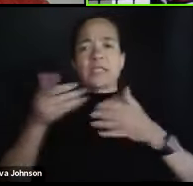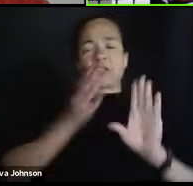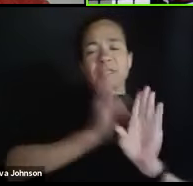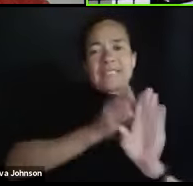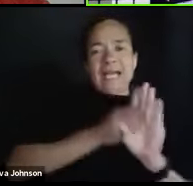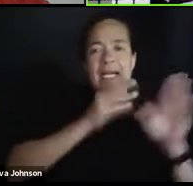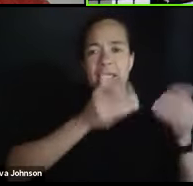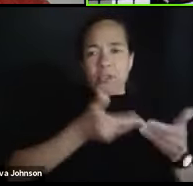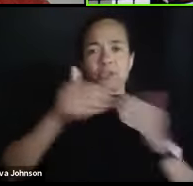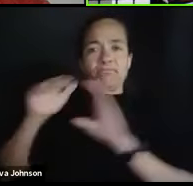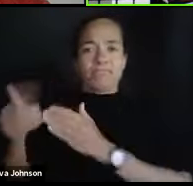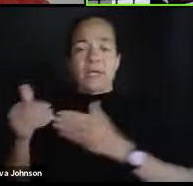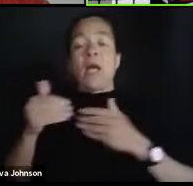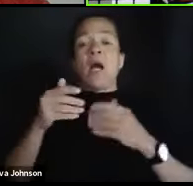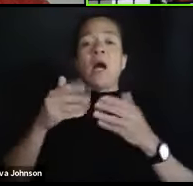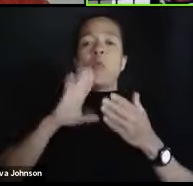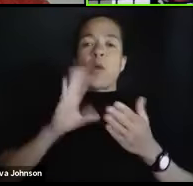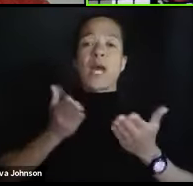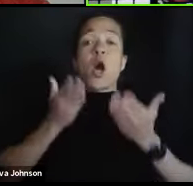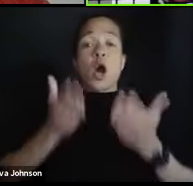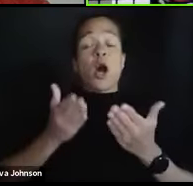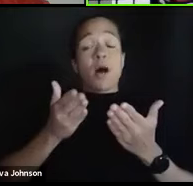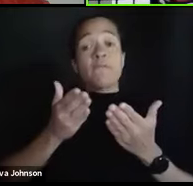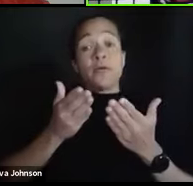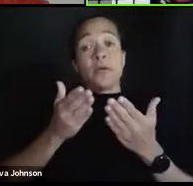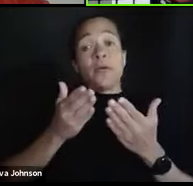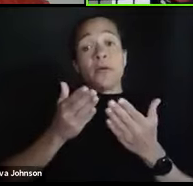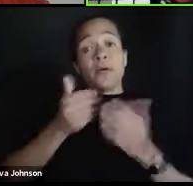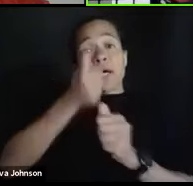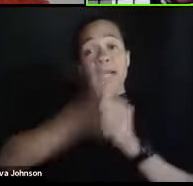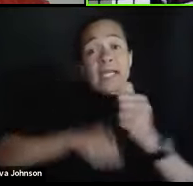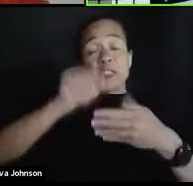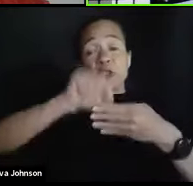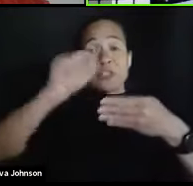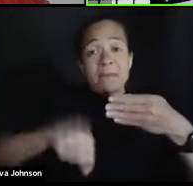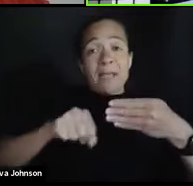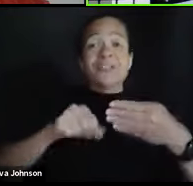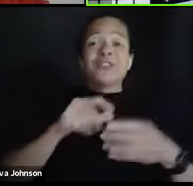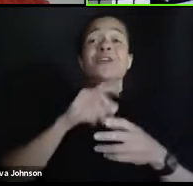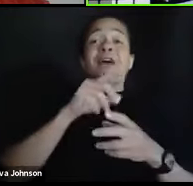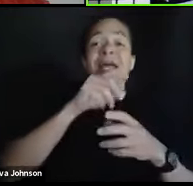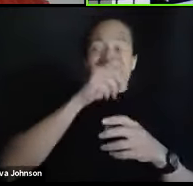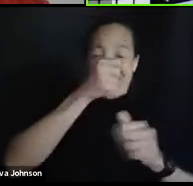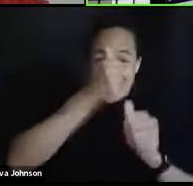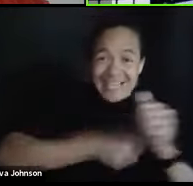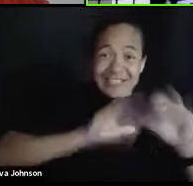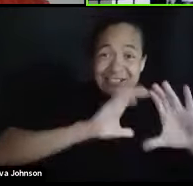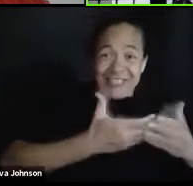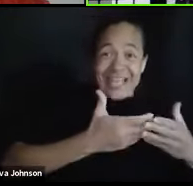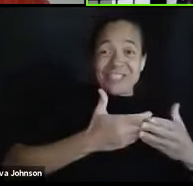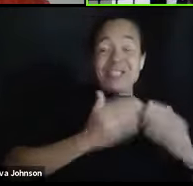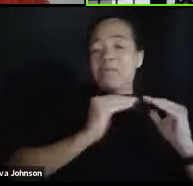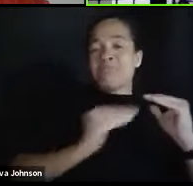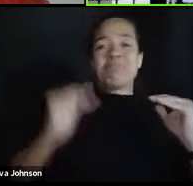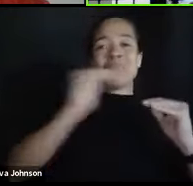semester with over 300 students in each section. So I basically